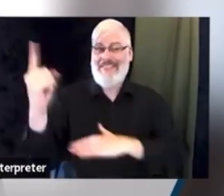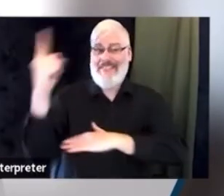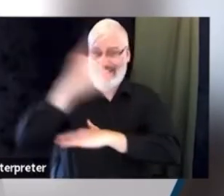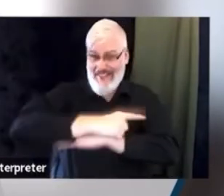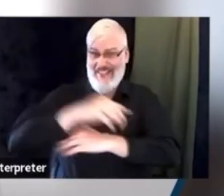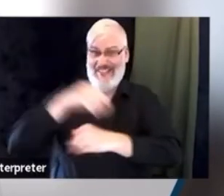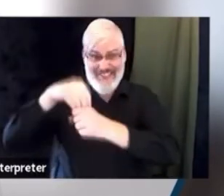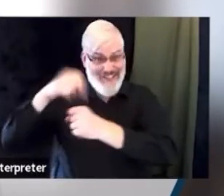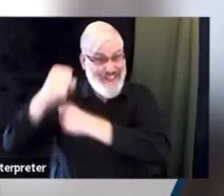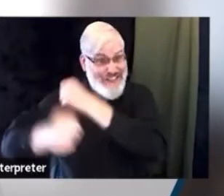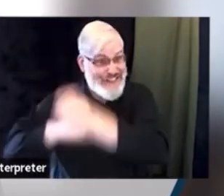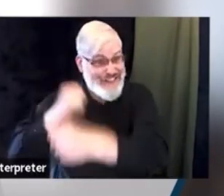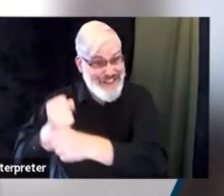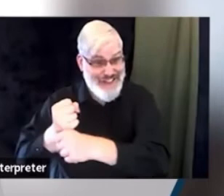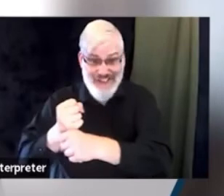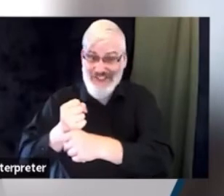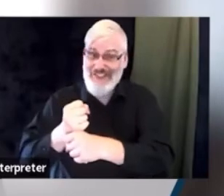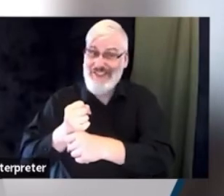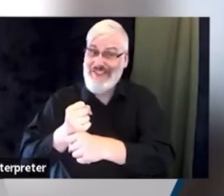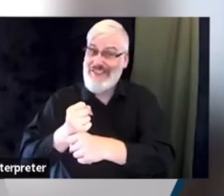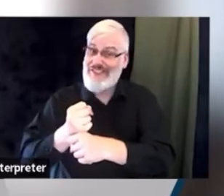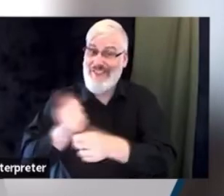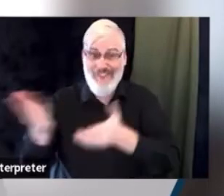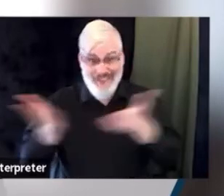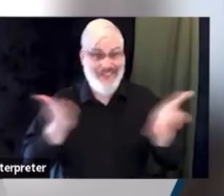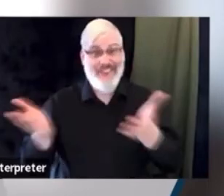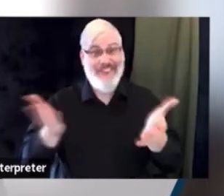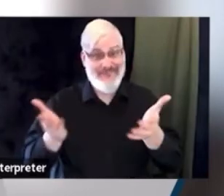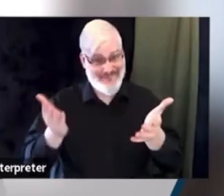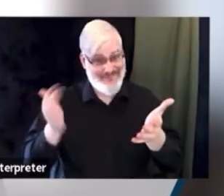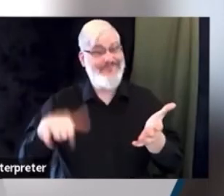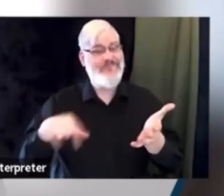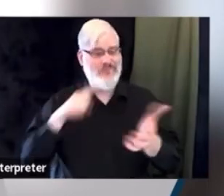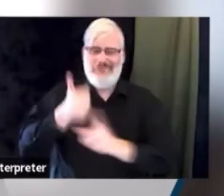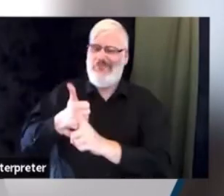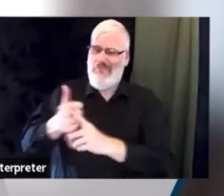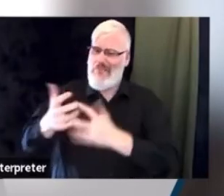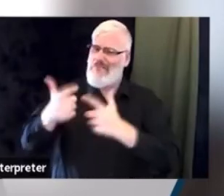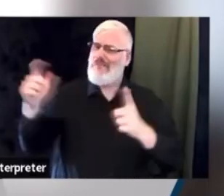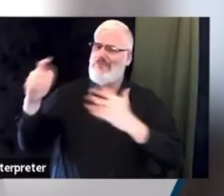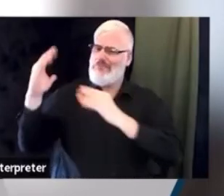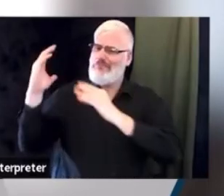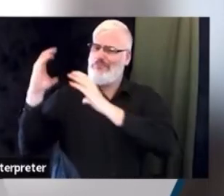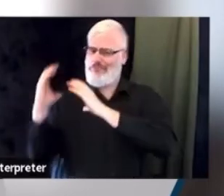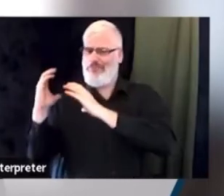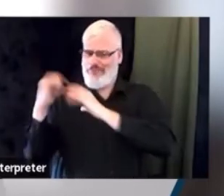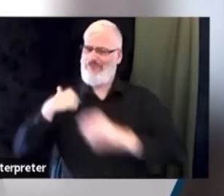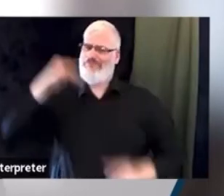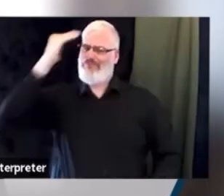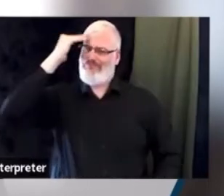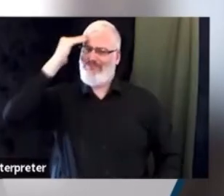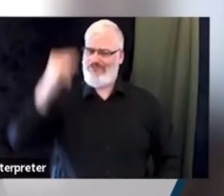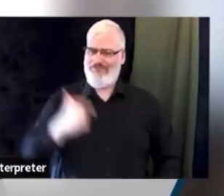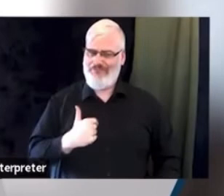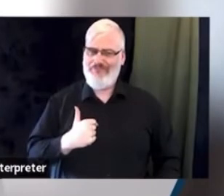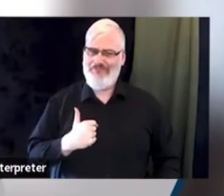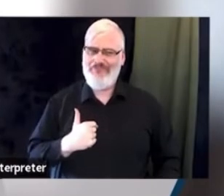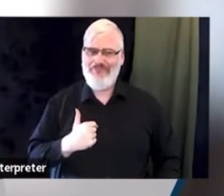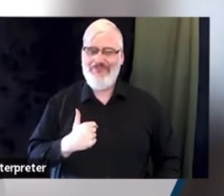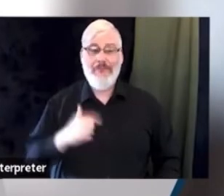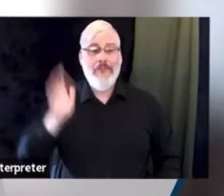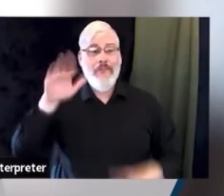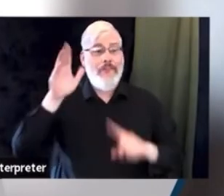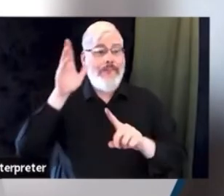accomplish. And what I mean by that is recruitment is the open door for us for the future. Recruitment is how we